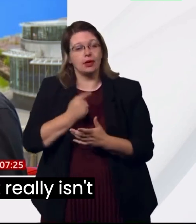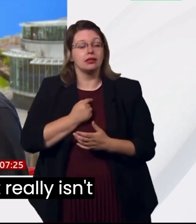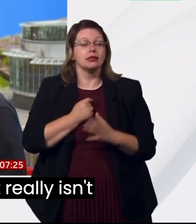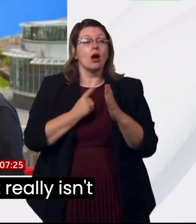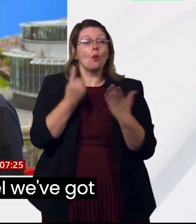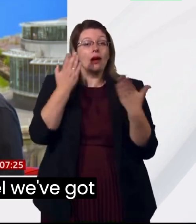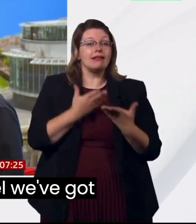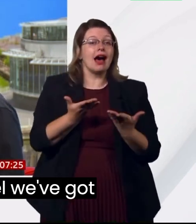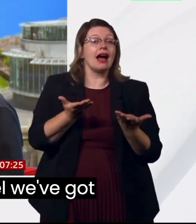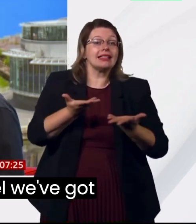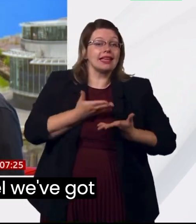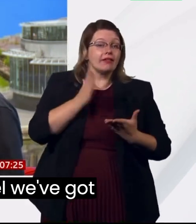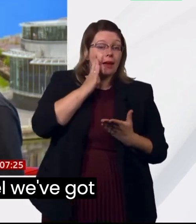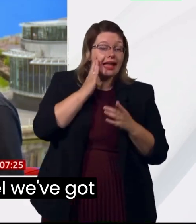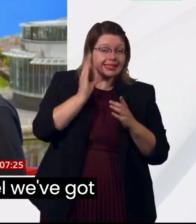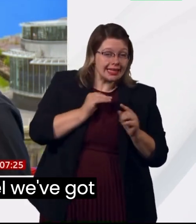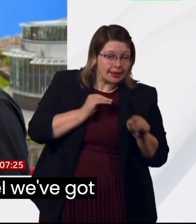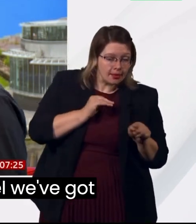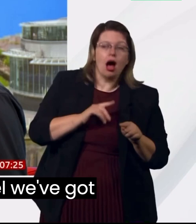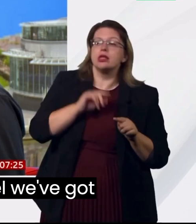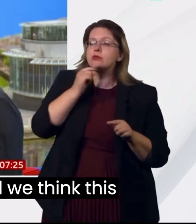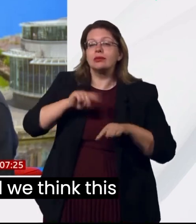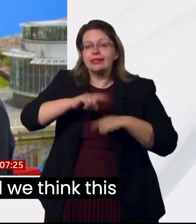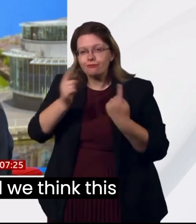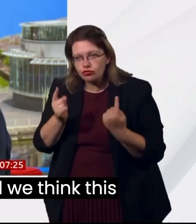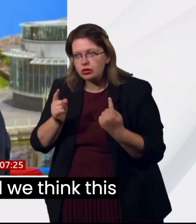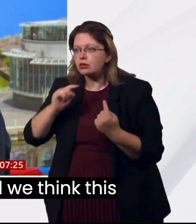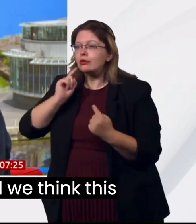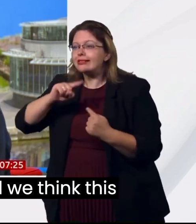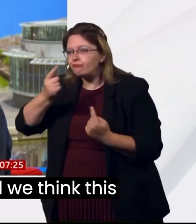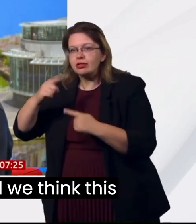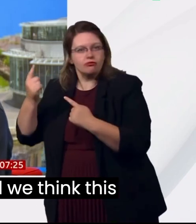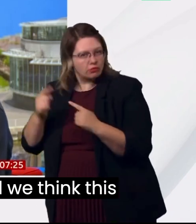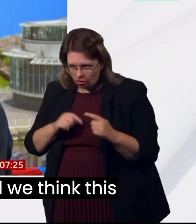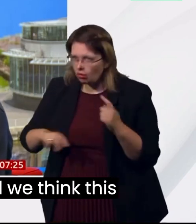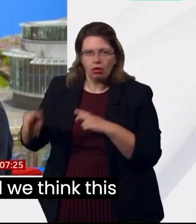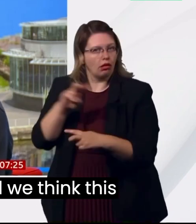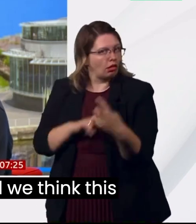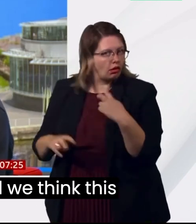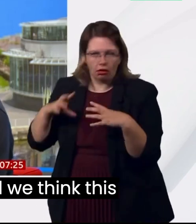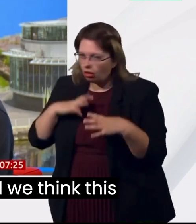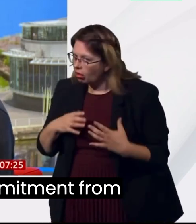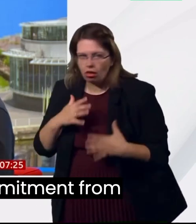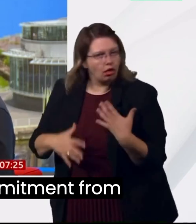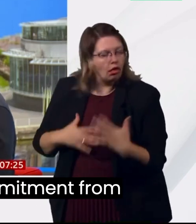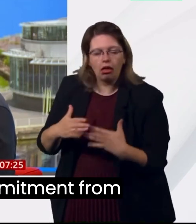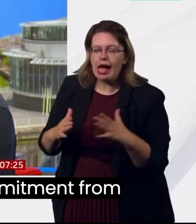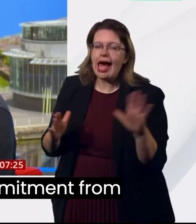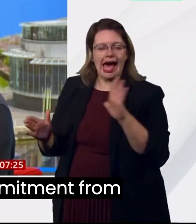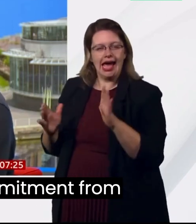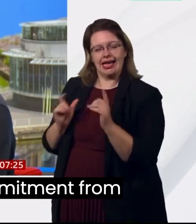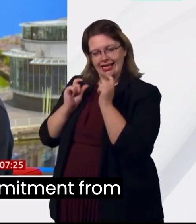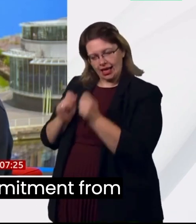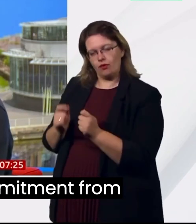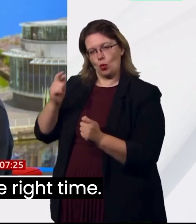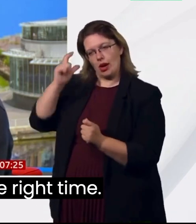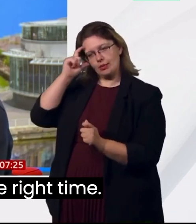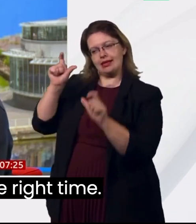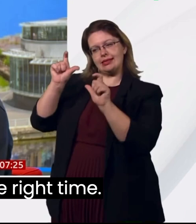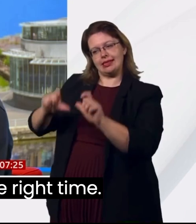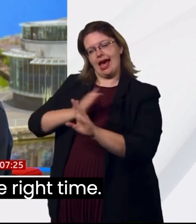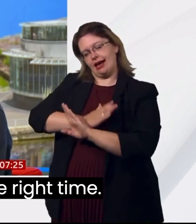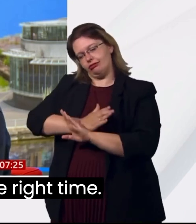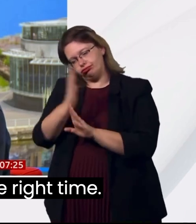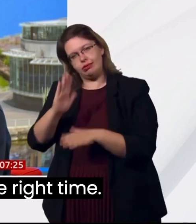it really isn't going to work. So we feel we've got something to share. And we think this is absolutely the right commitment from the